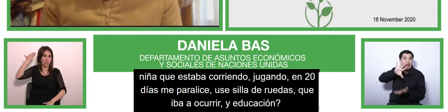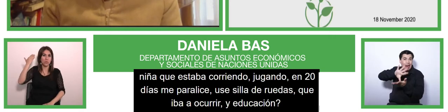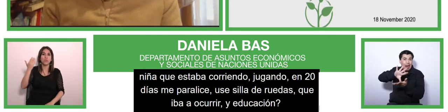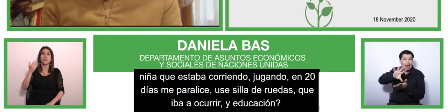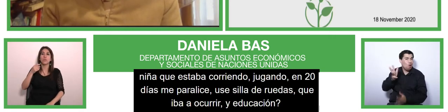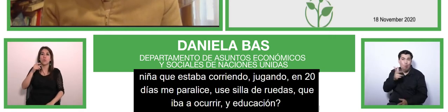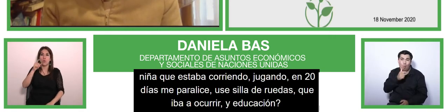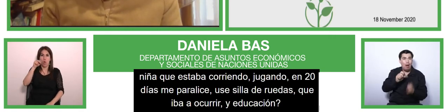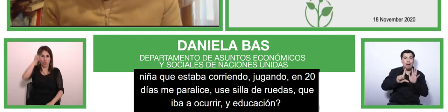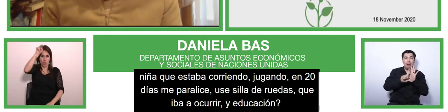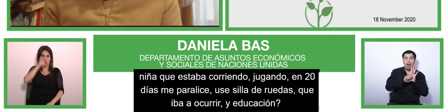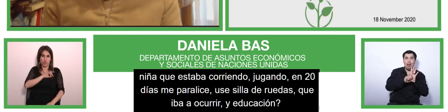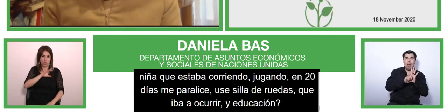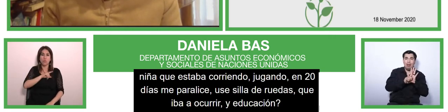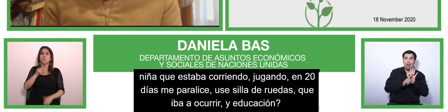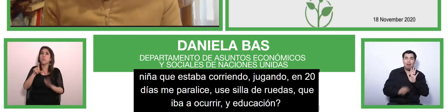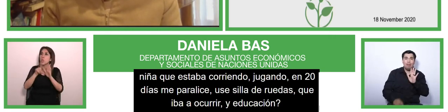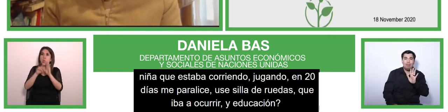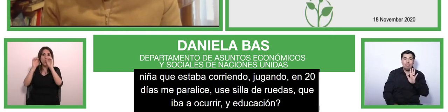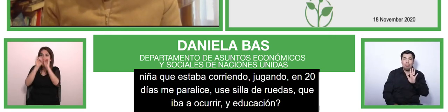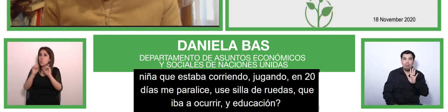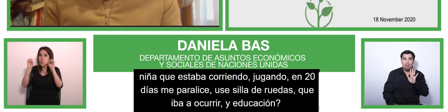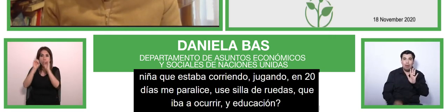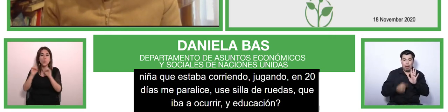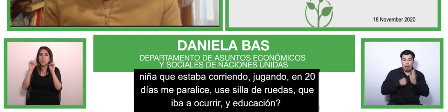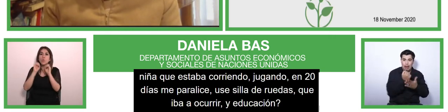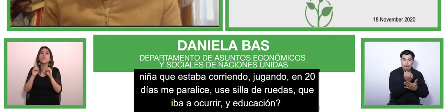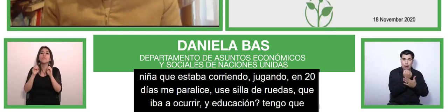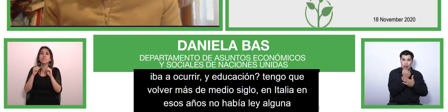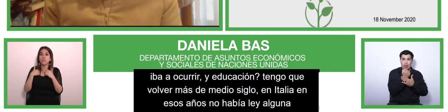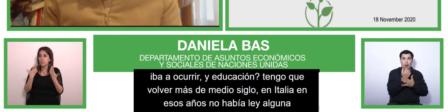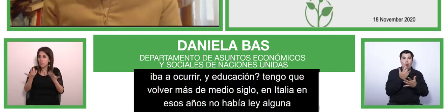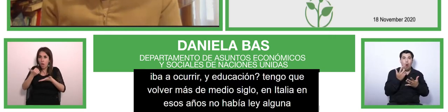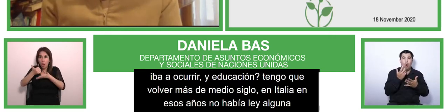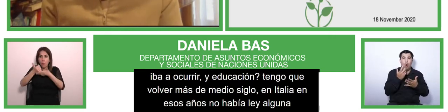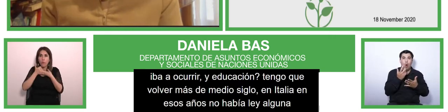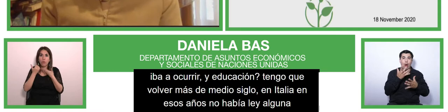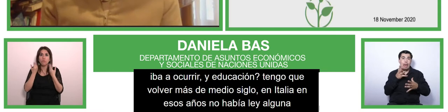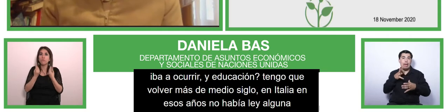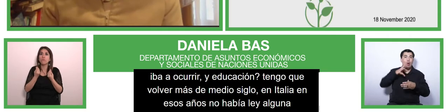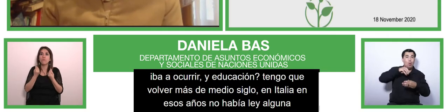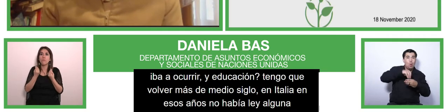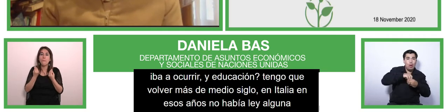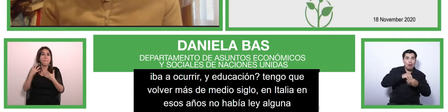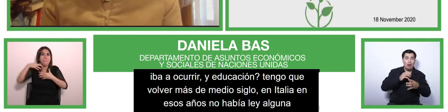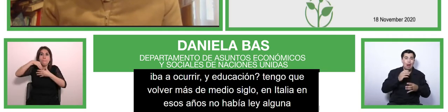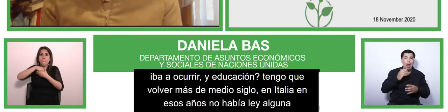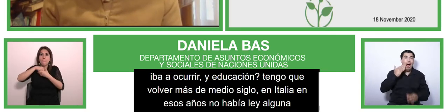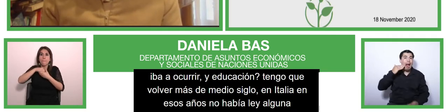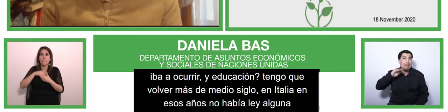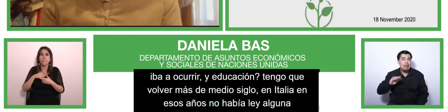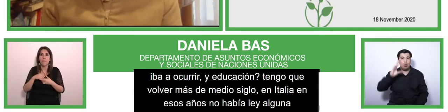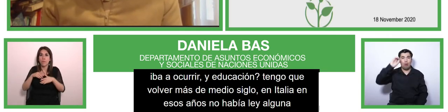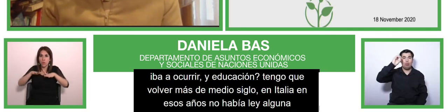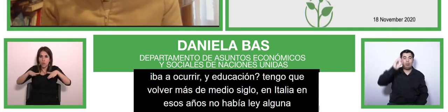including children with disabilities disabilities to the ordinary school